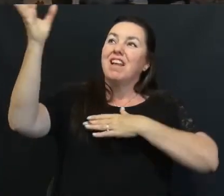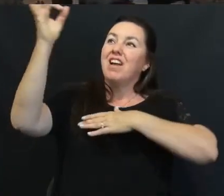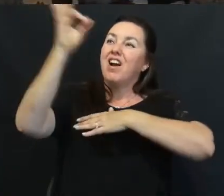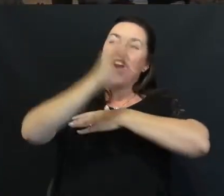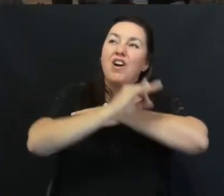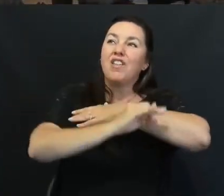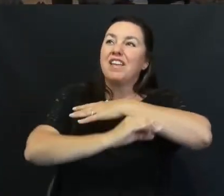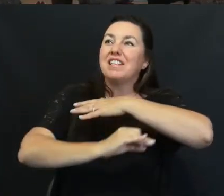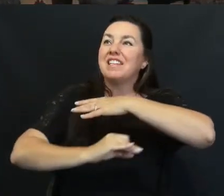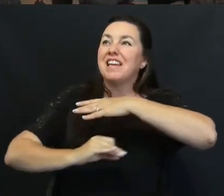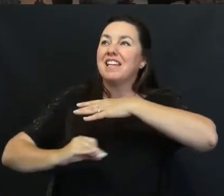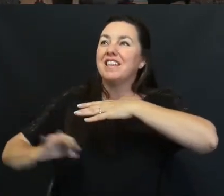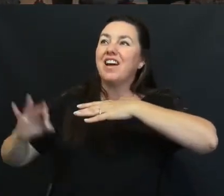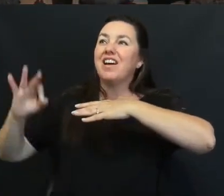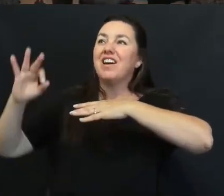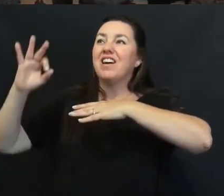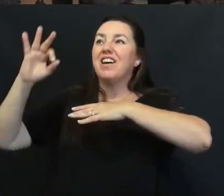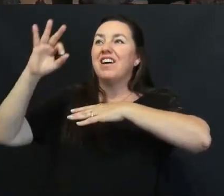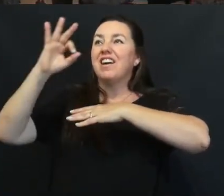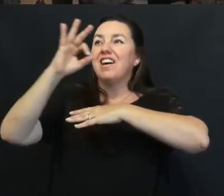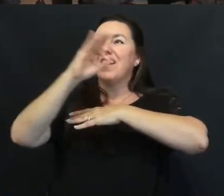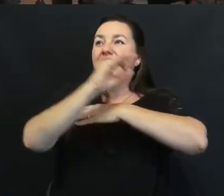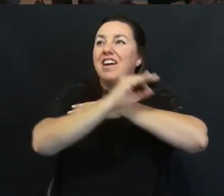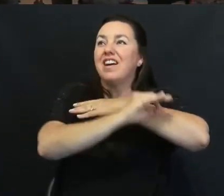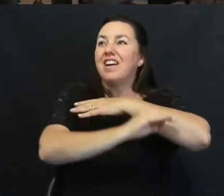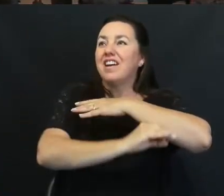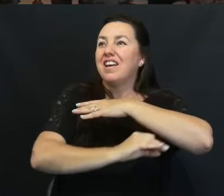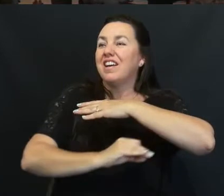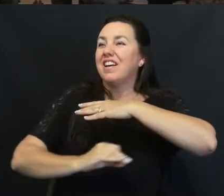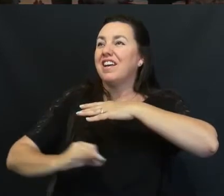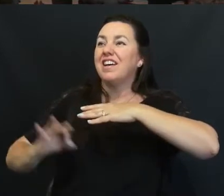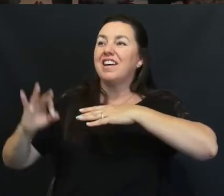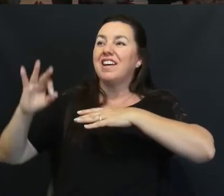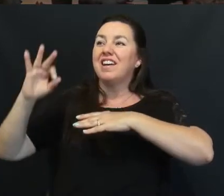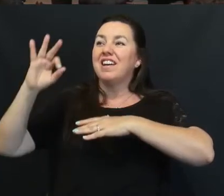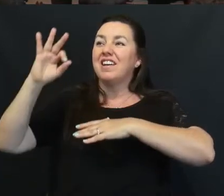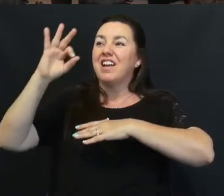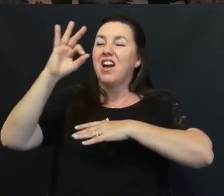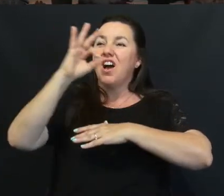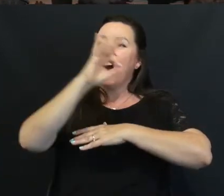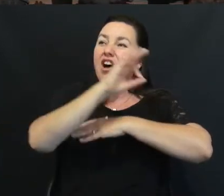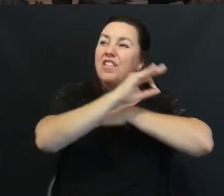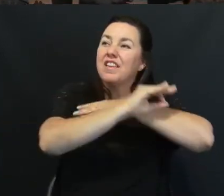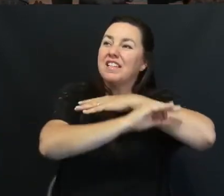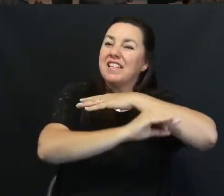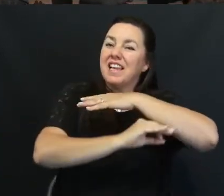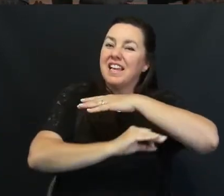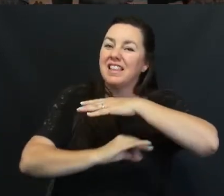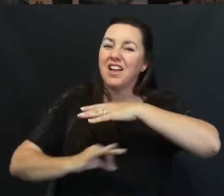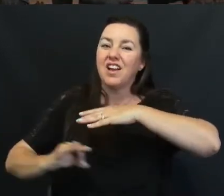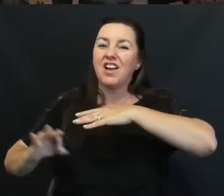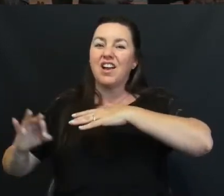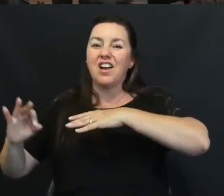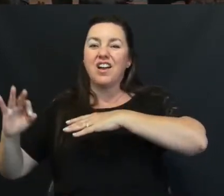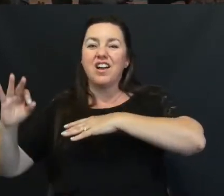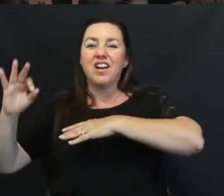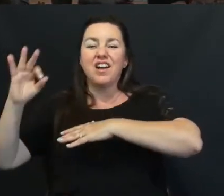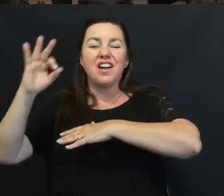All the day long All the day